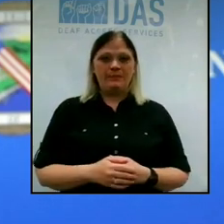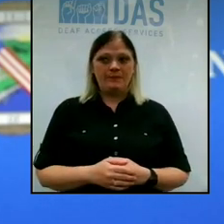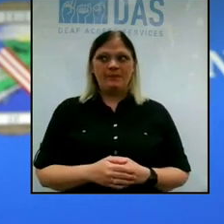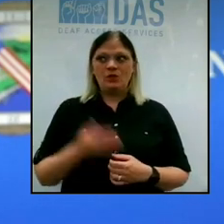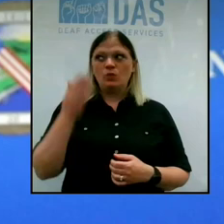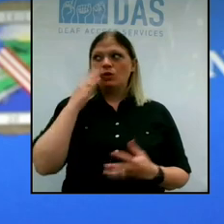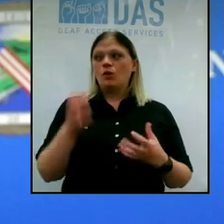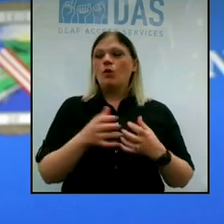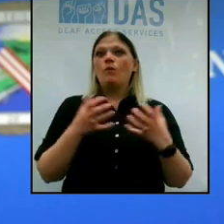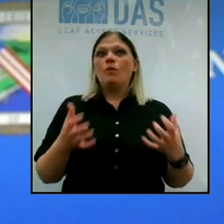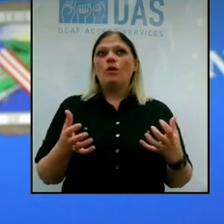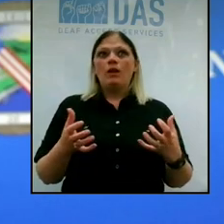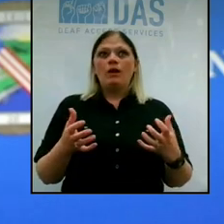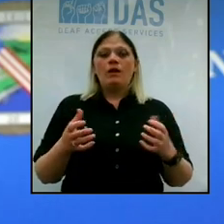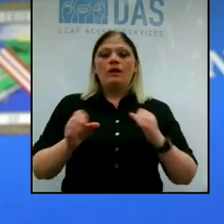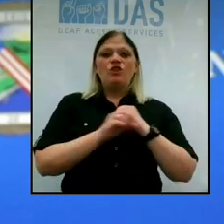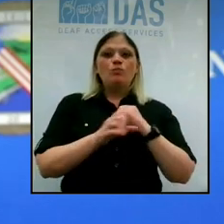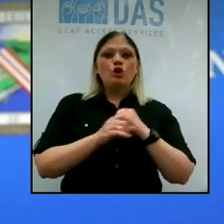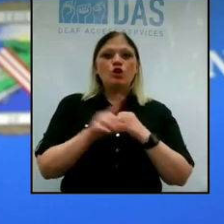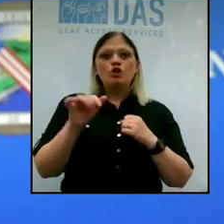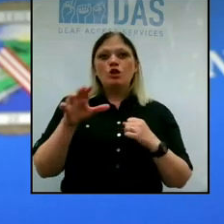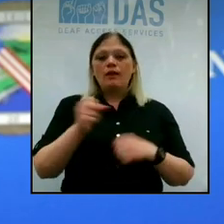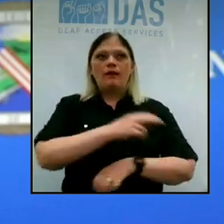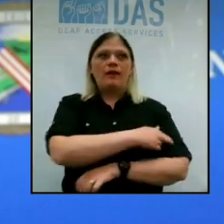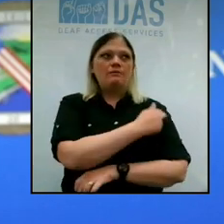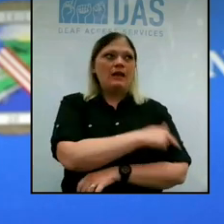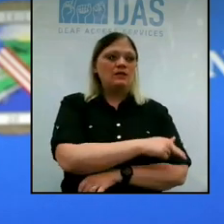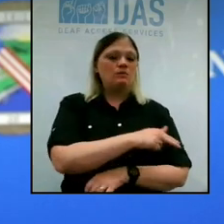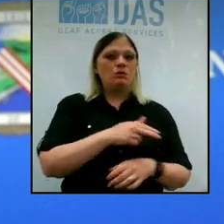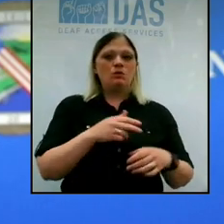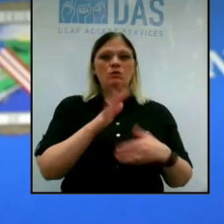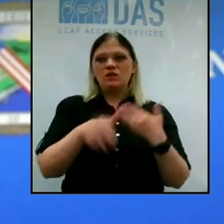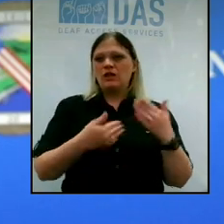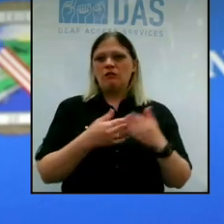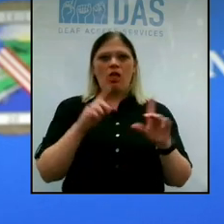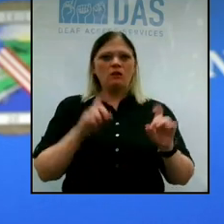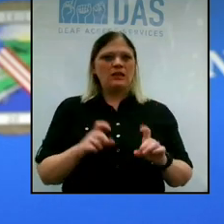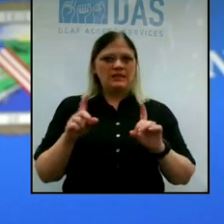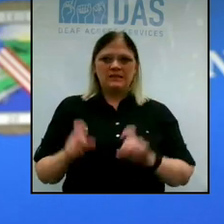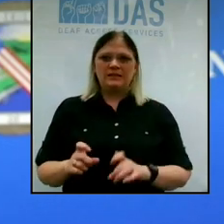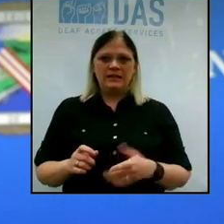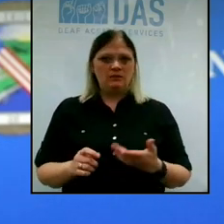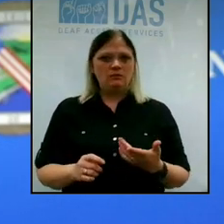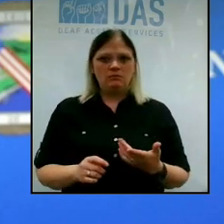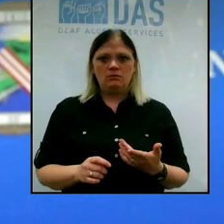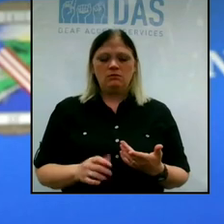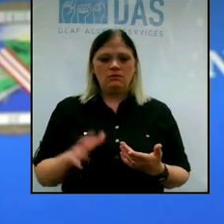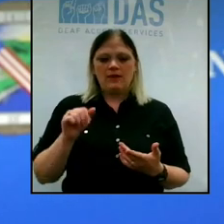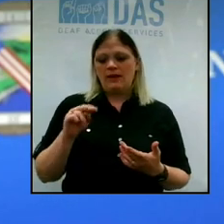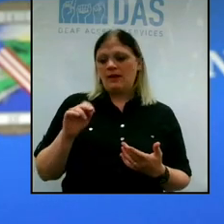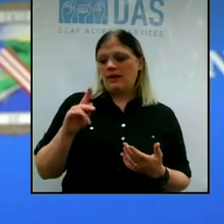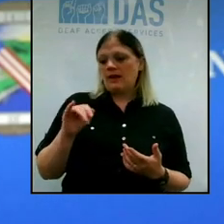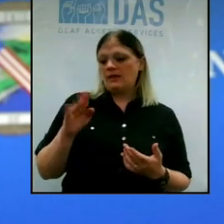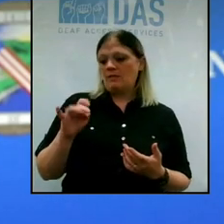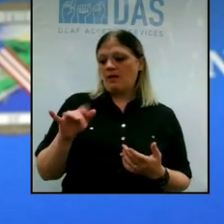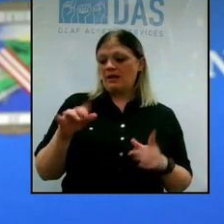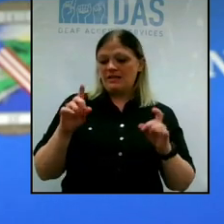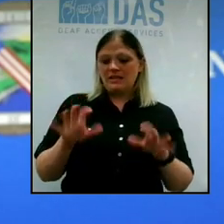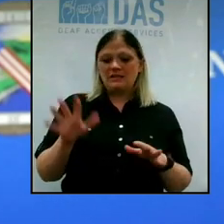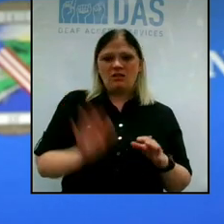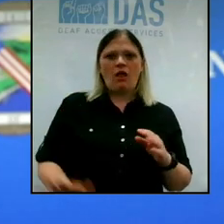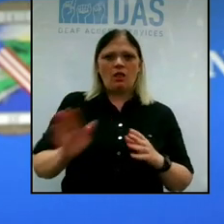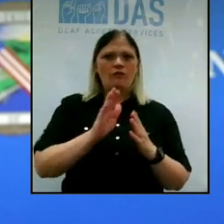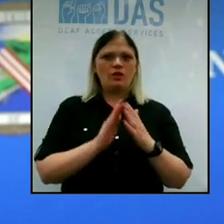that a lot of commercial labs are doing antibody testing. Hospitals have been doing antibody testing. There's been antibody testing in other places in the